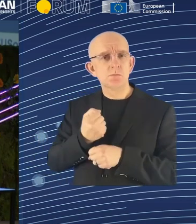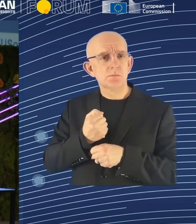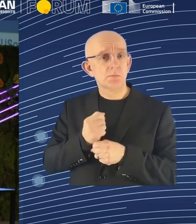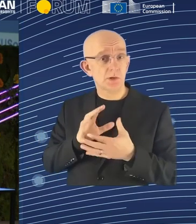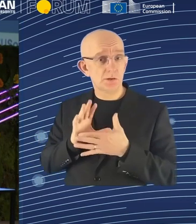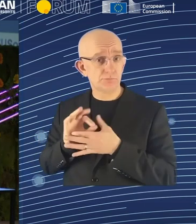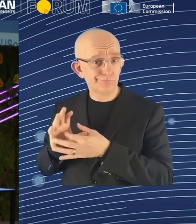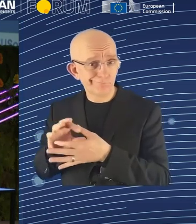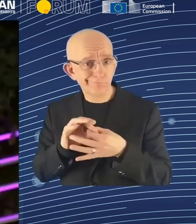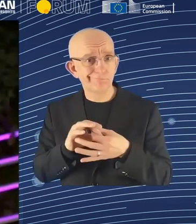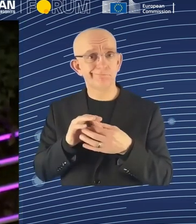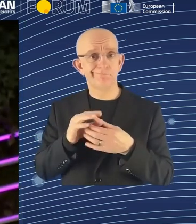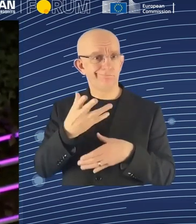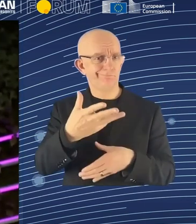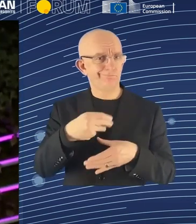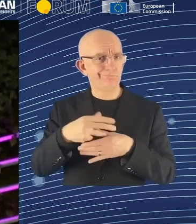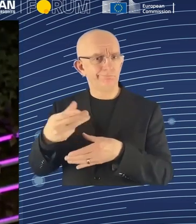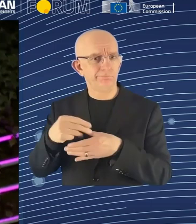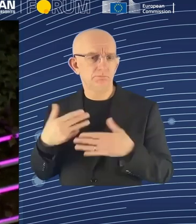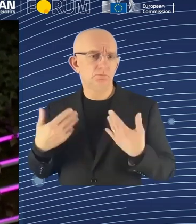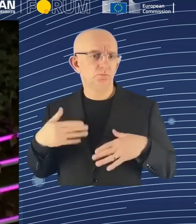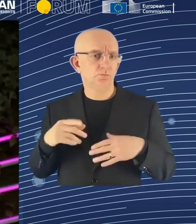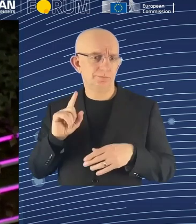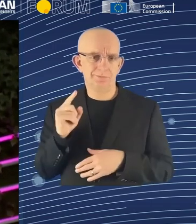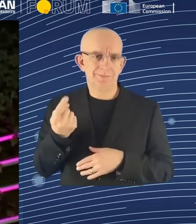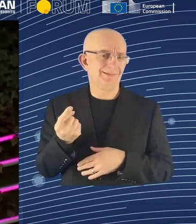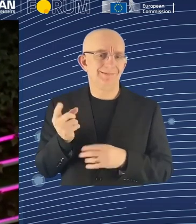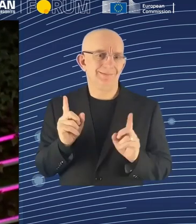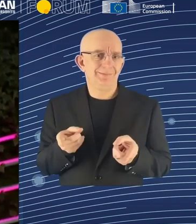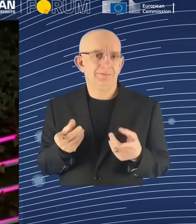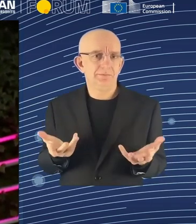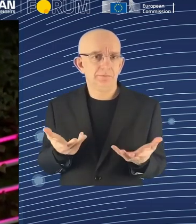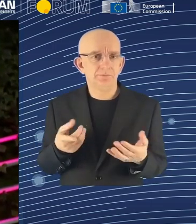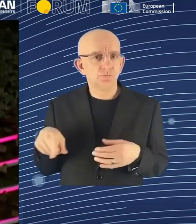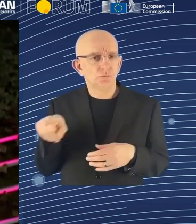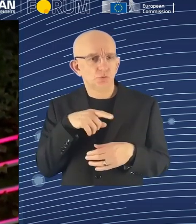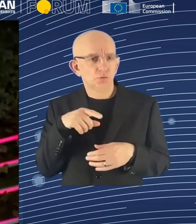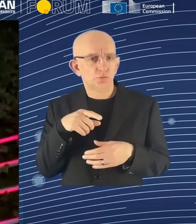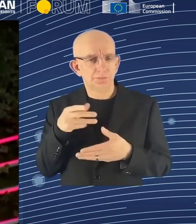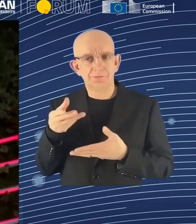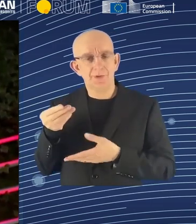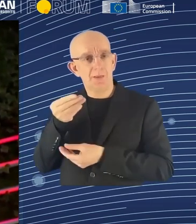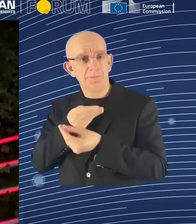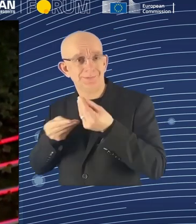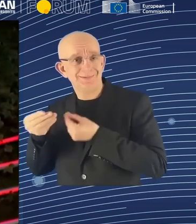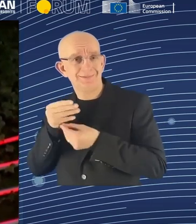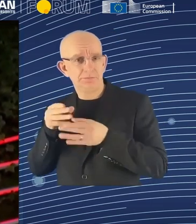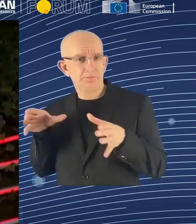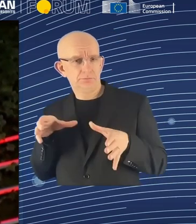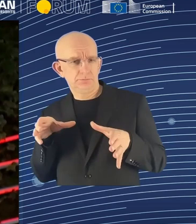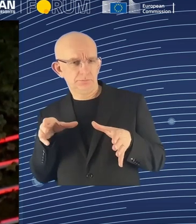community need to be understood by education institutions. The challenges, the